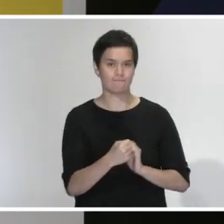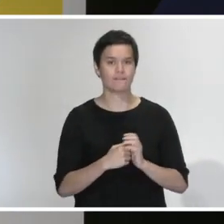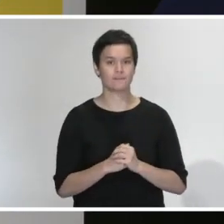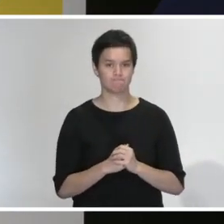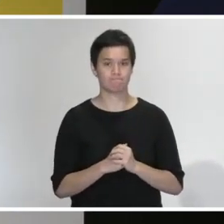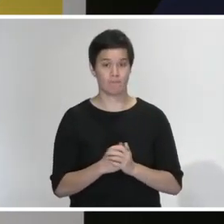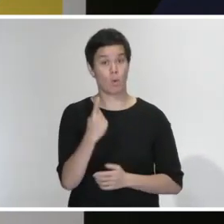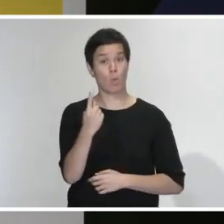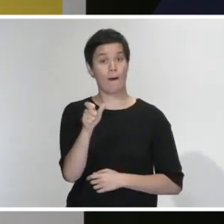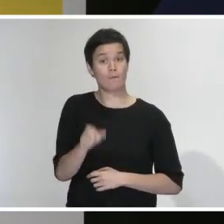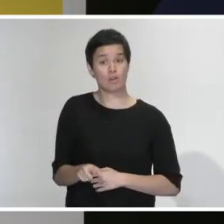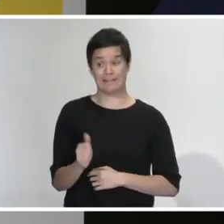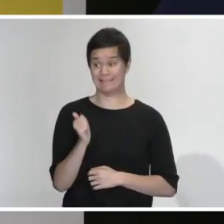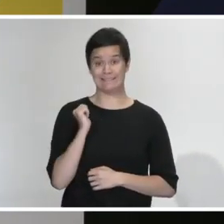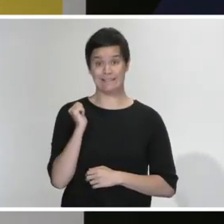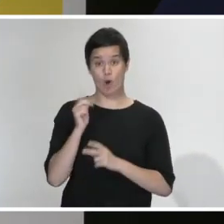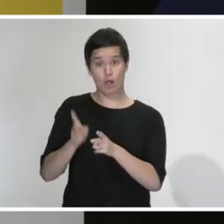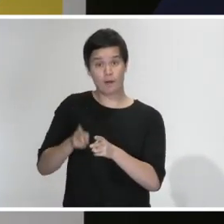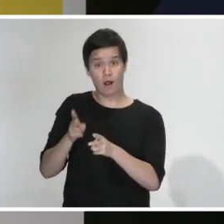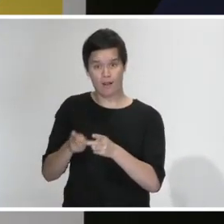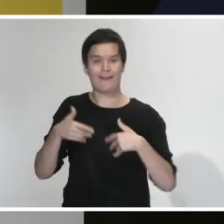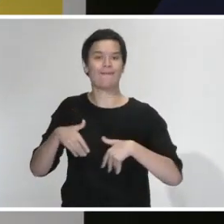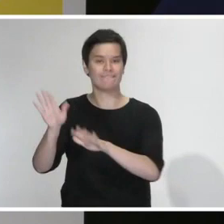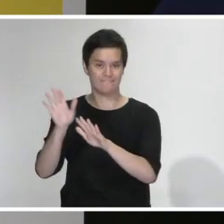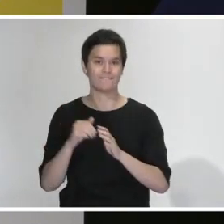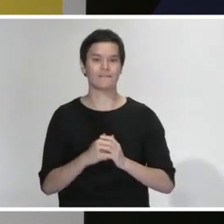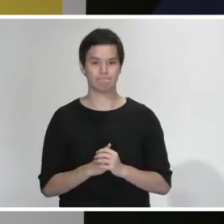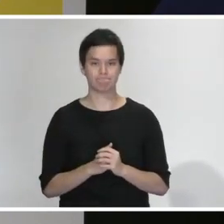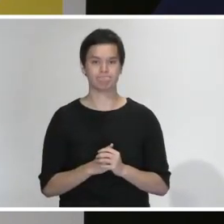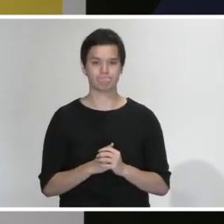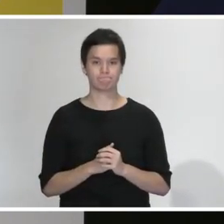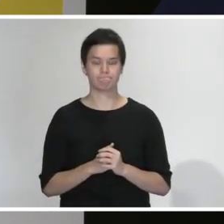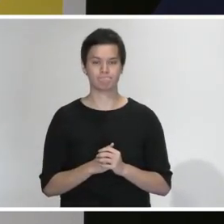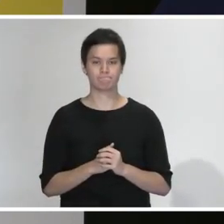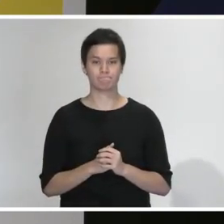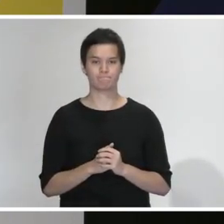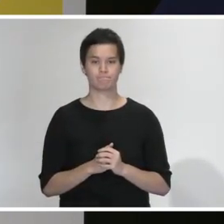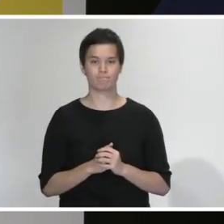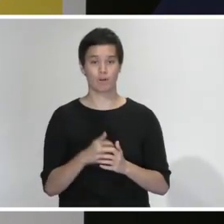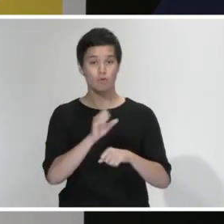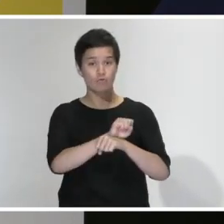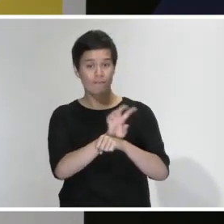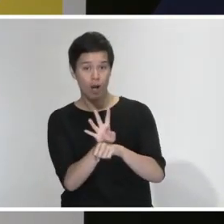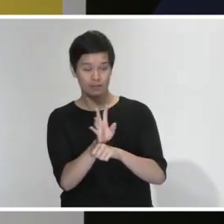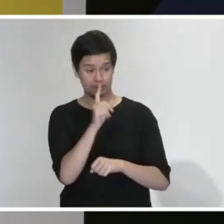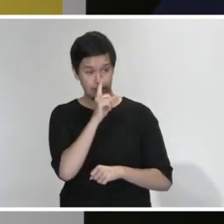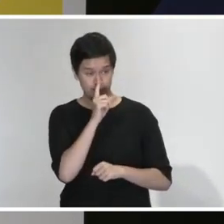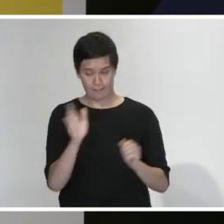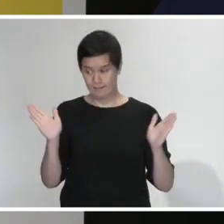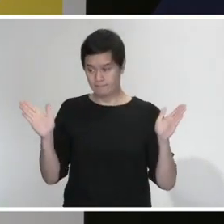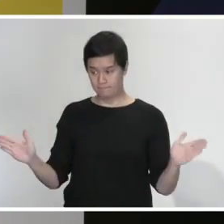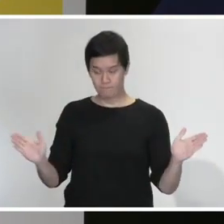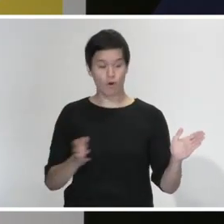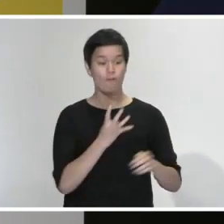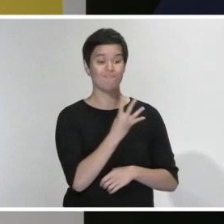has been discharged from hospital since our update yesterday. For the cases we have information on 42% are